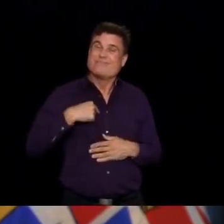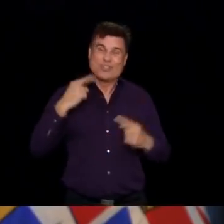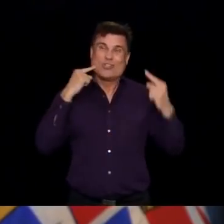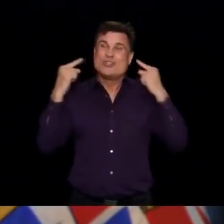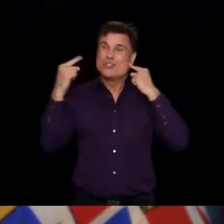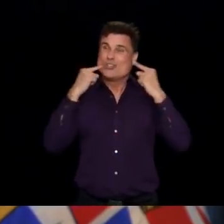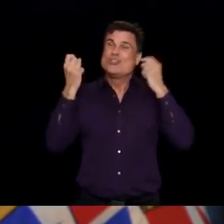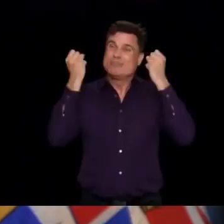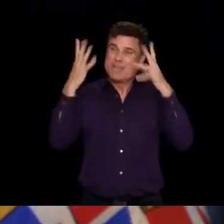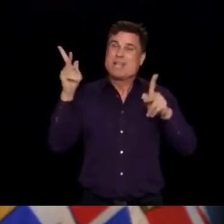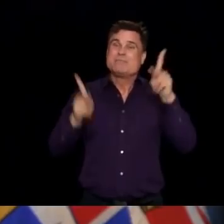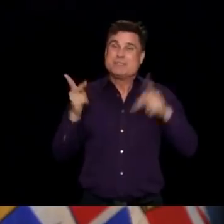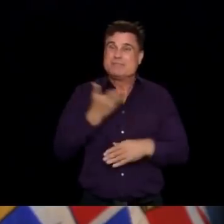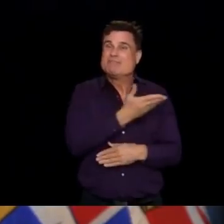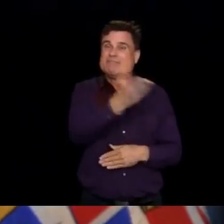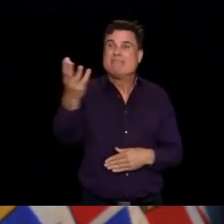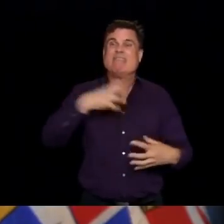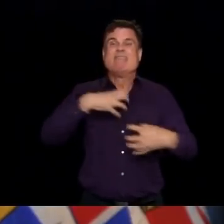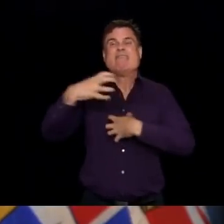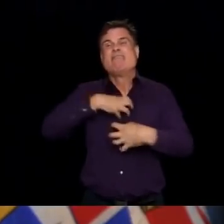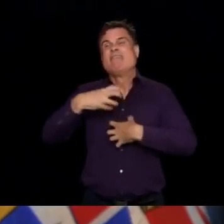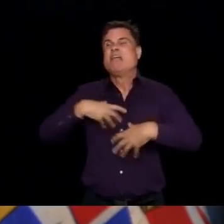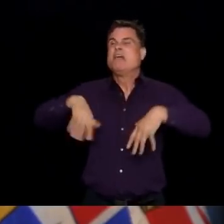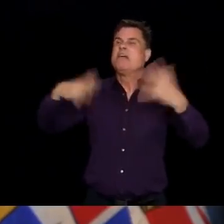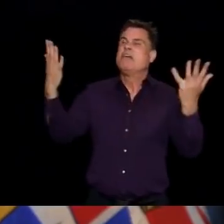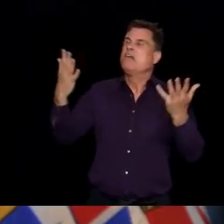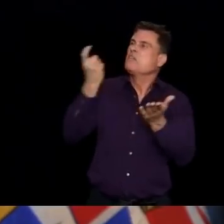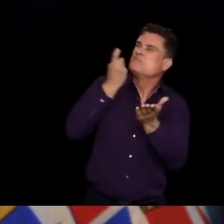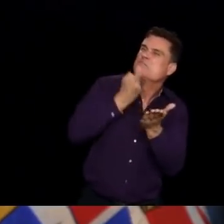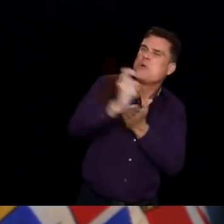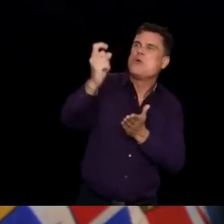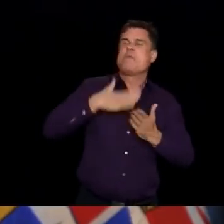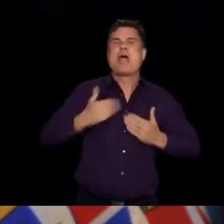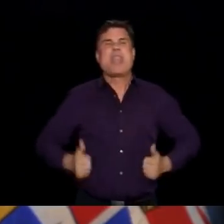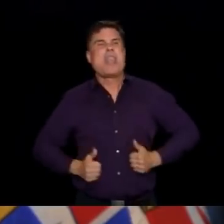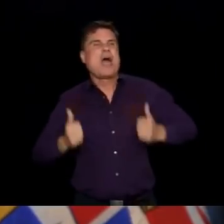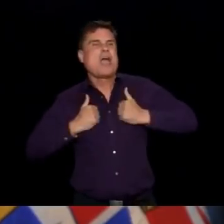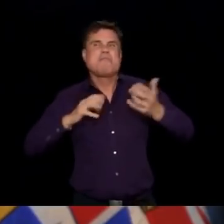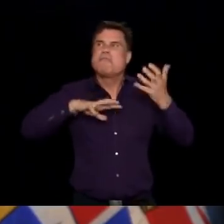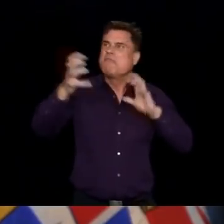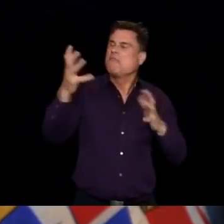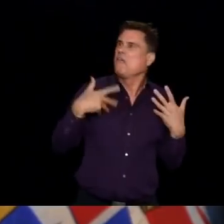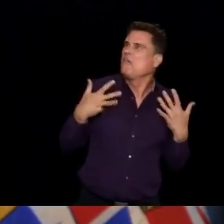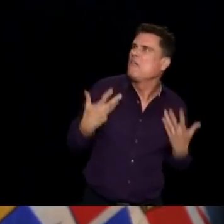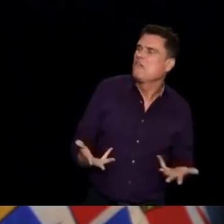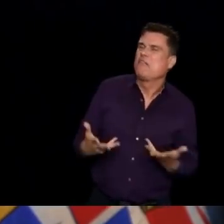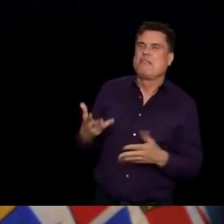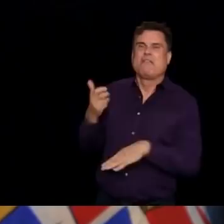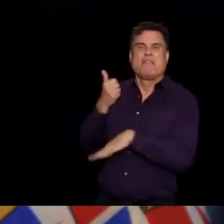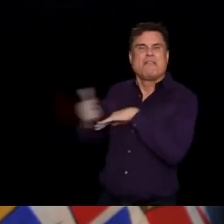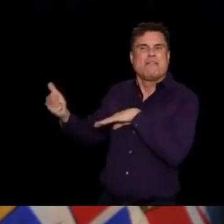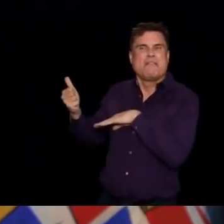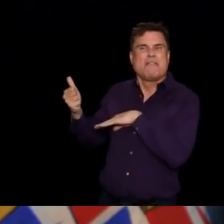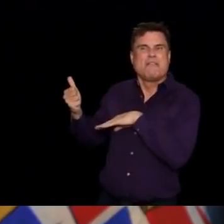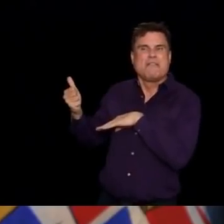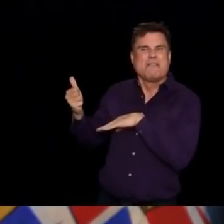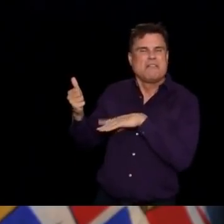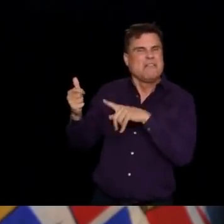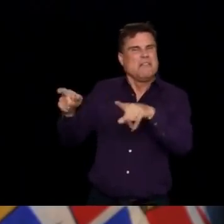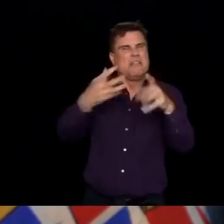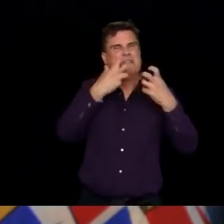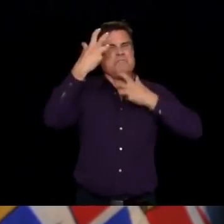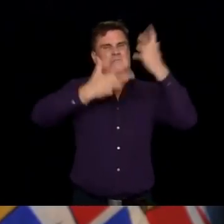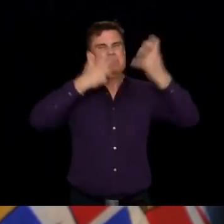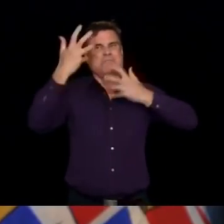as some young people in my life told me. But the innovative and the really neat ways people have